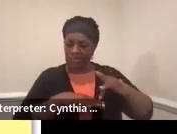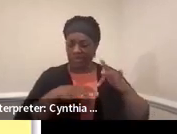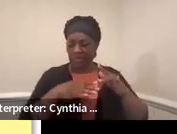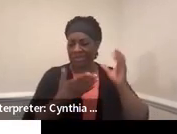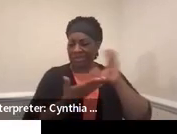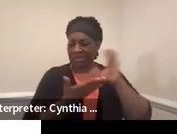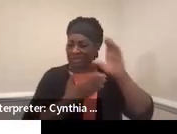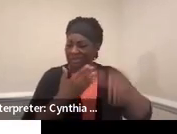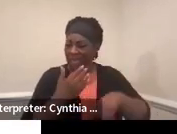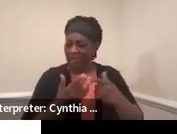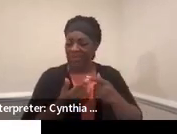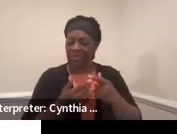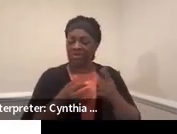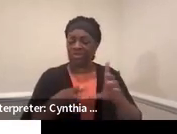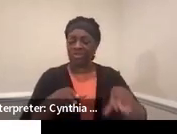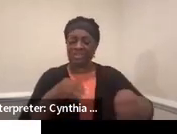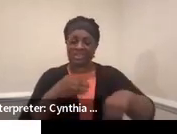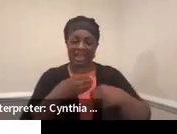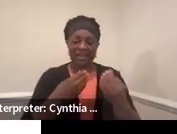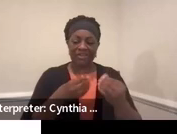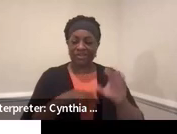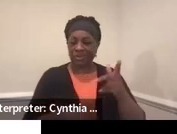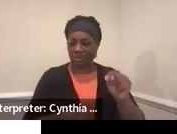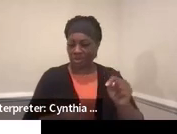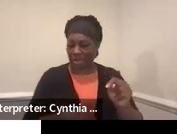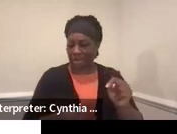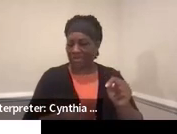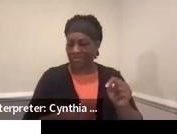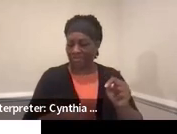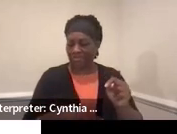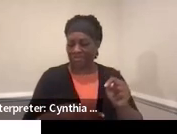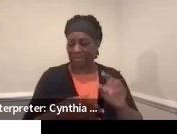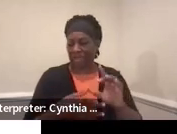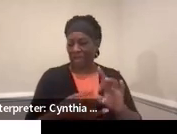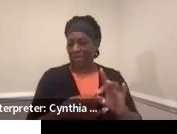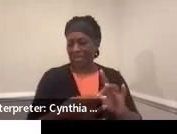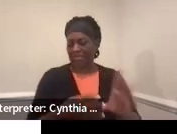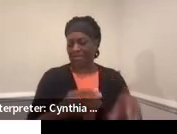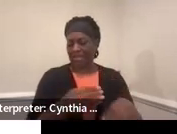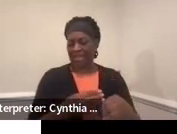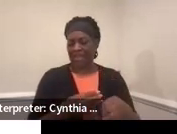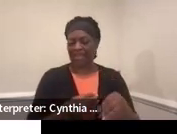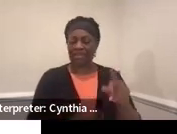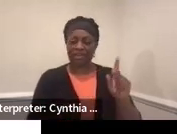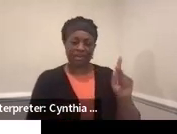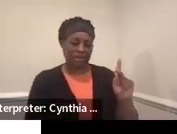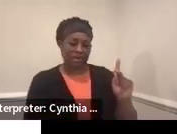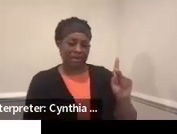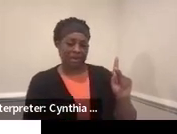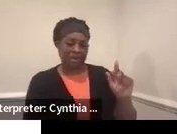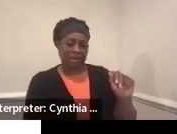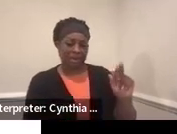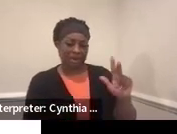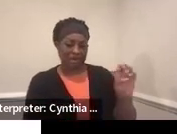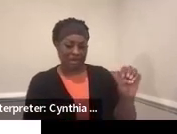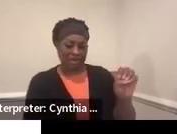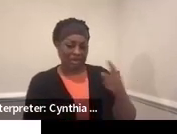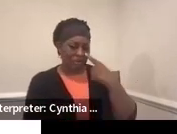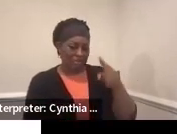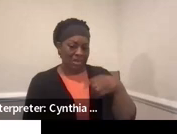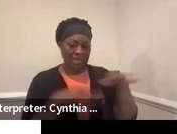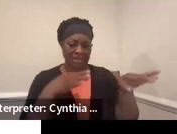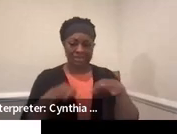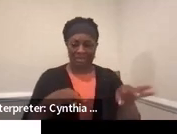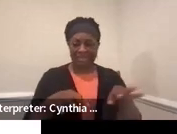that kind of fun stuff. Carly, can you come on and talk about this, please? Yes, absolutely. So this is our feedback and contact hour